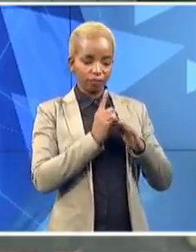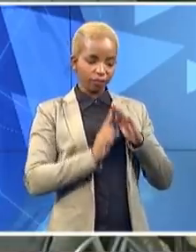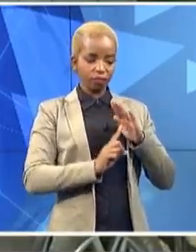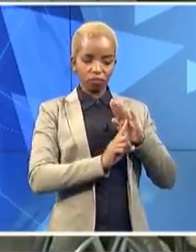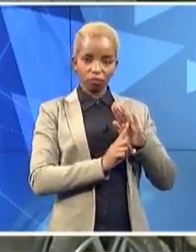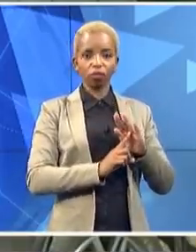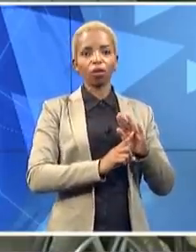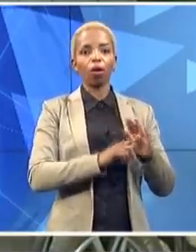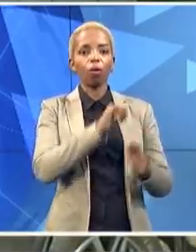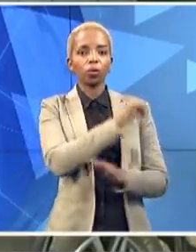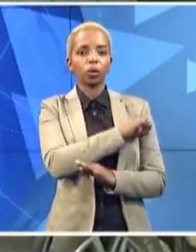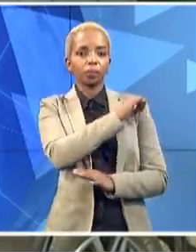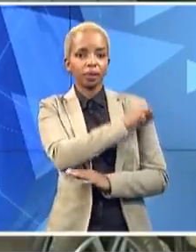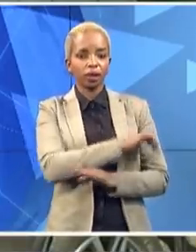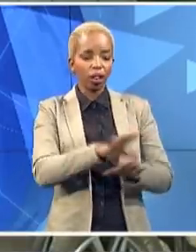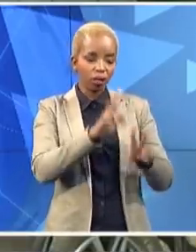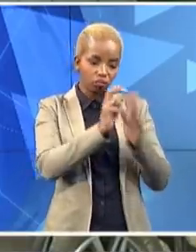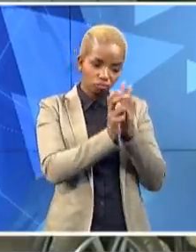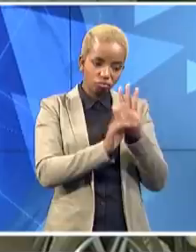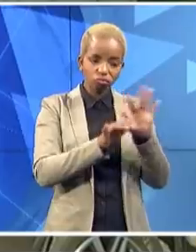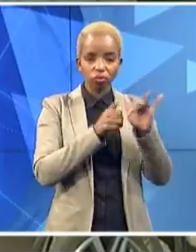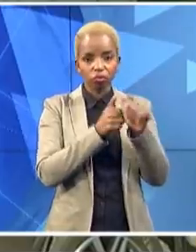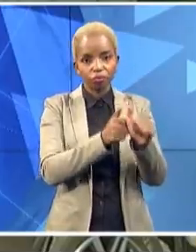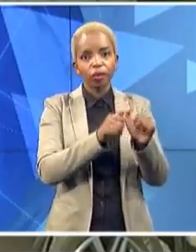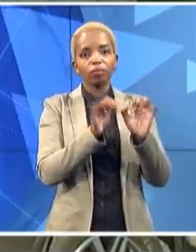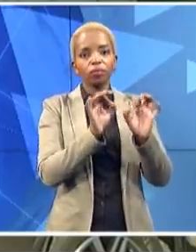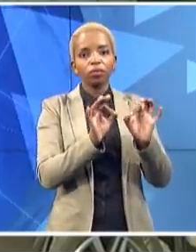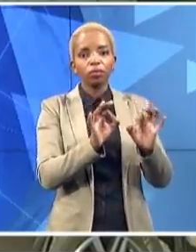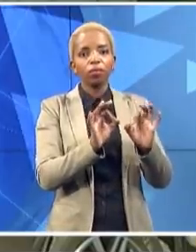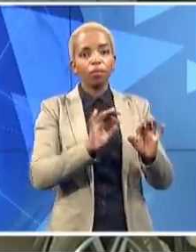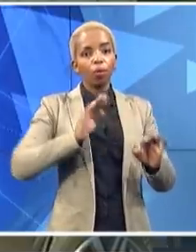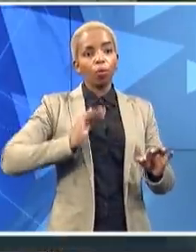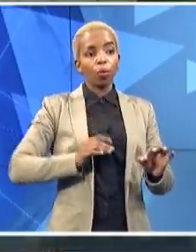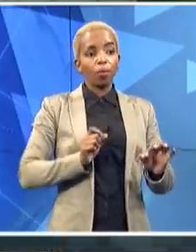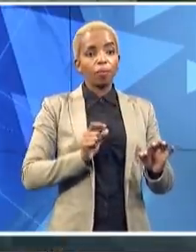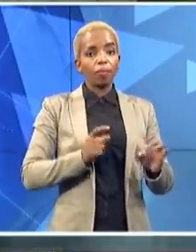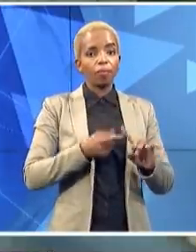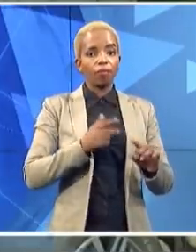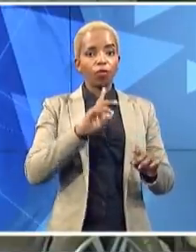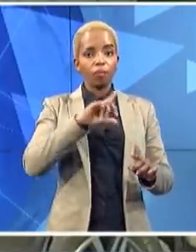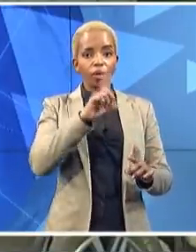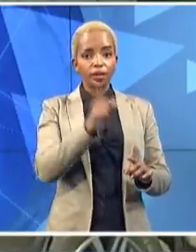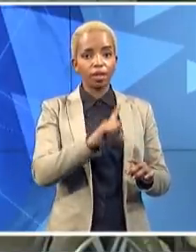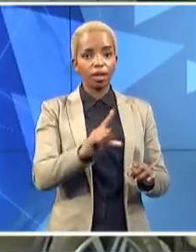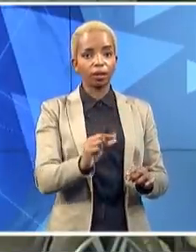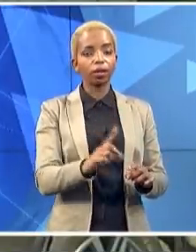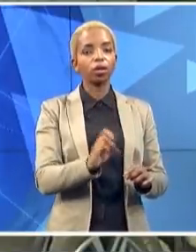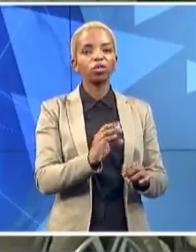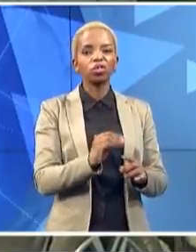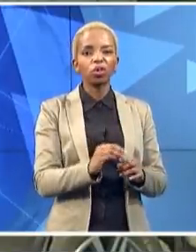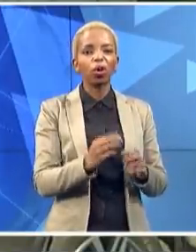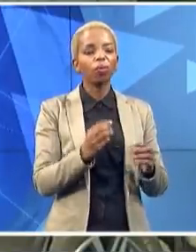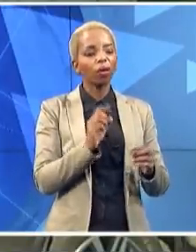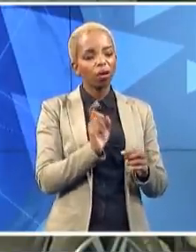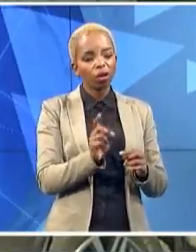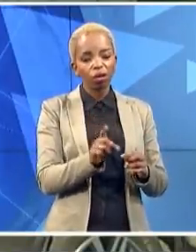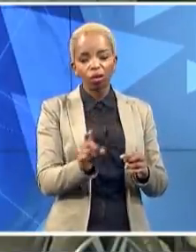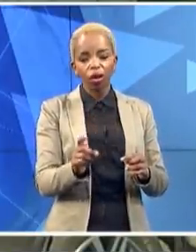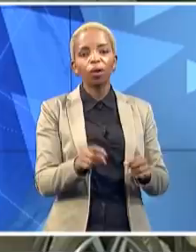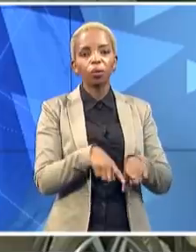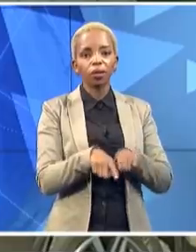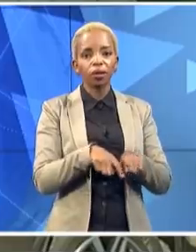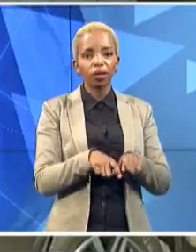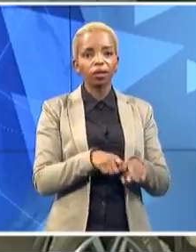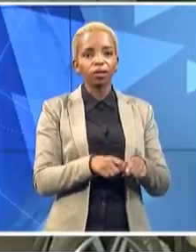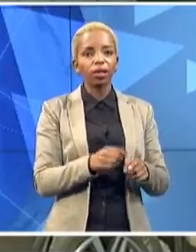all of her contacts in the area and they were all either asymptomatic or have tested negative. So in terms of her presentation,